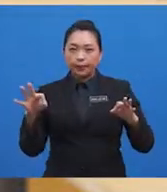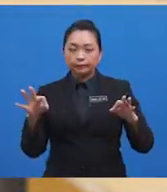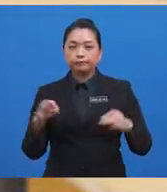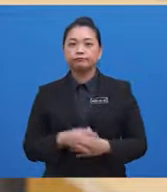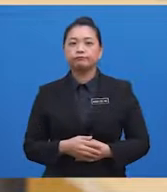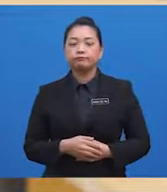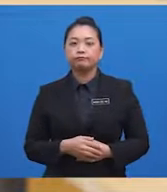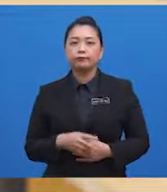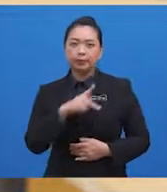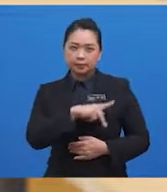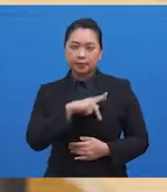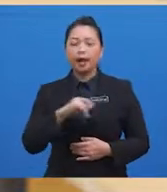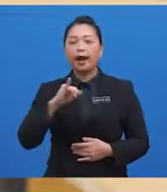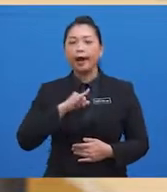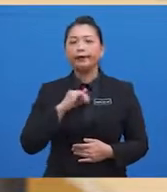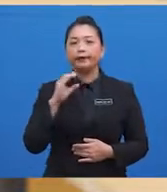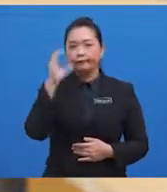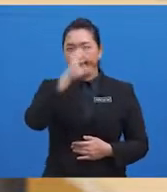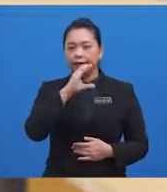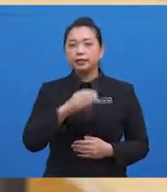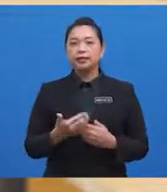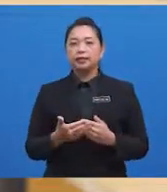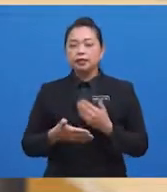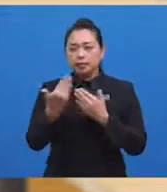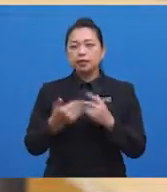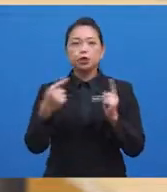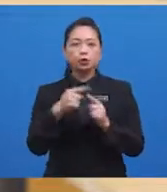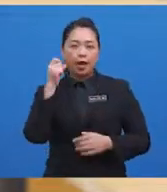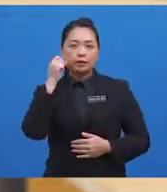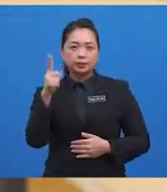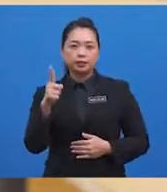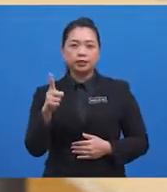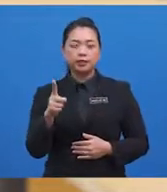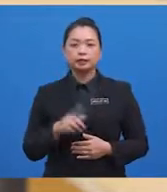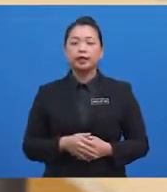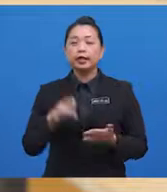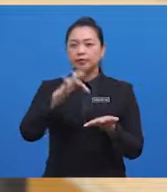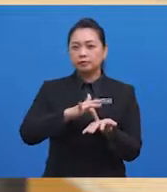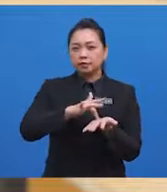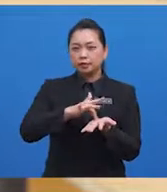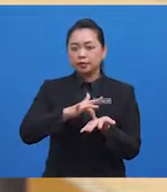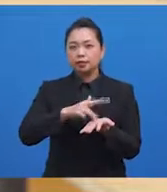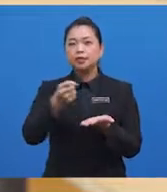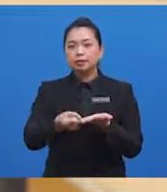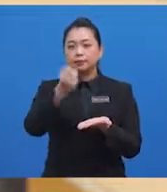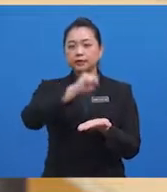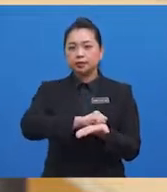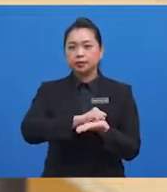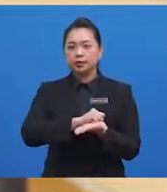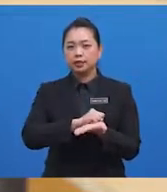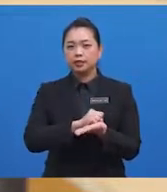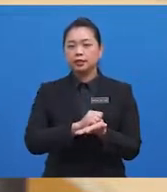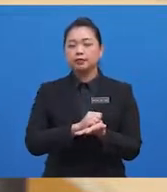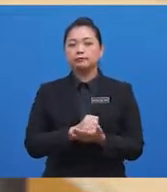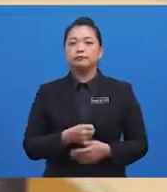Personally, I find it easier to understand a text about a clinical subject such as substance abuse